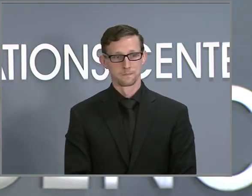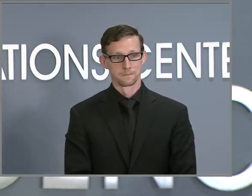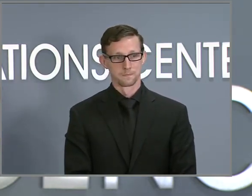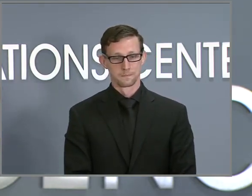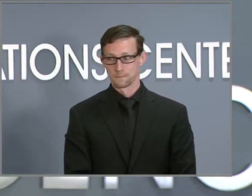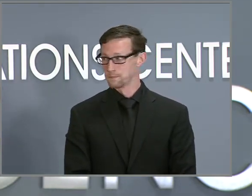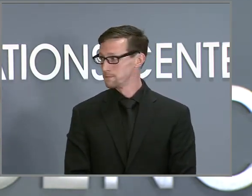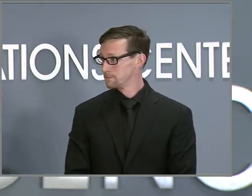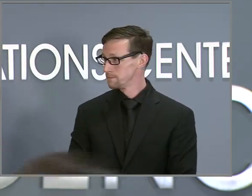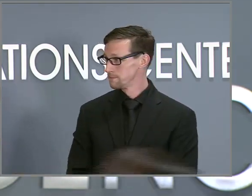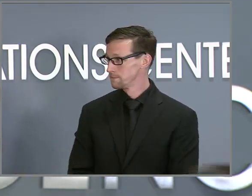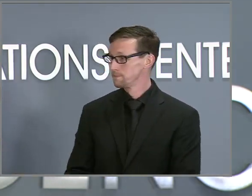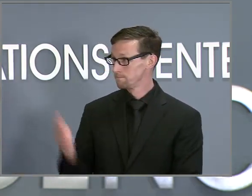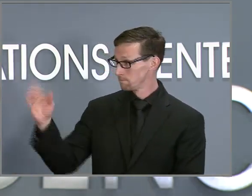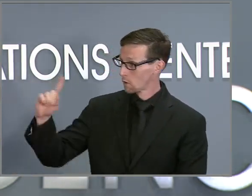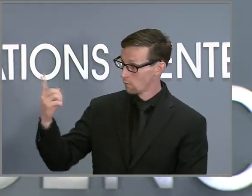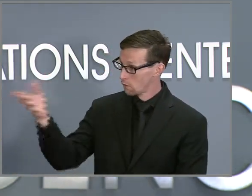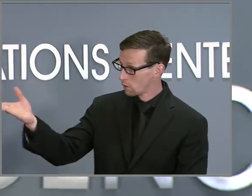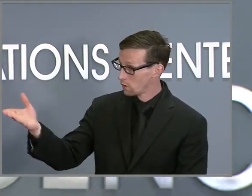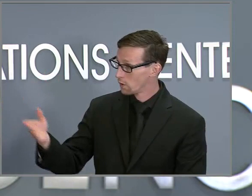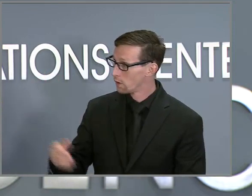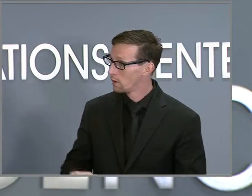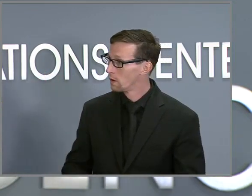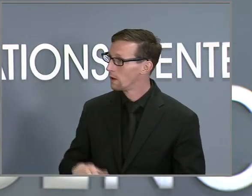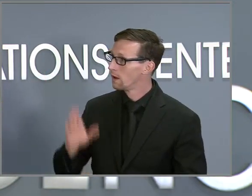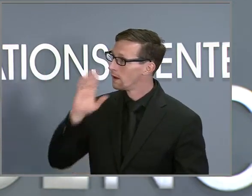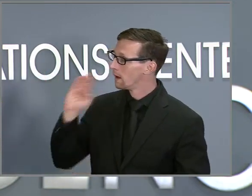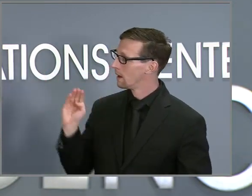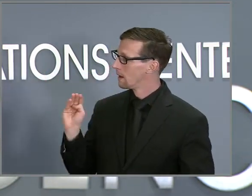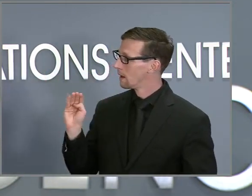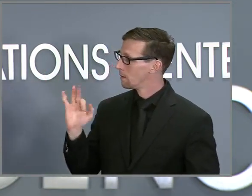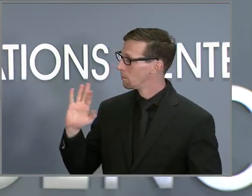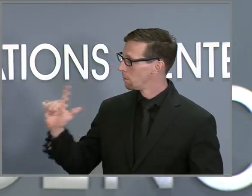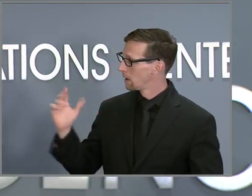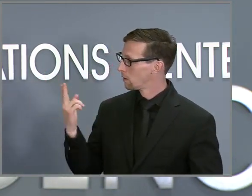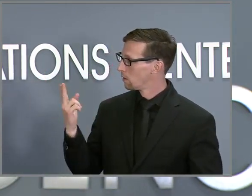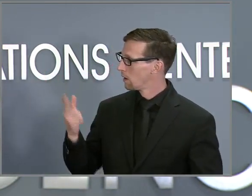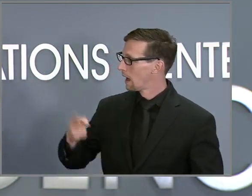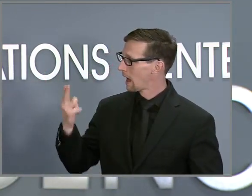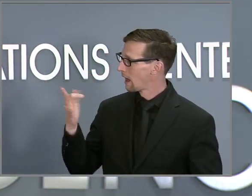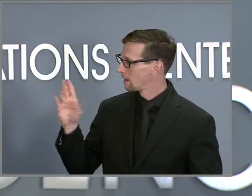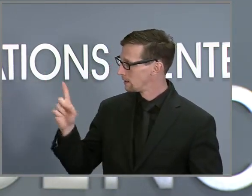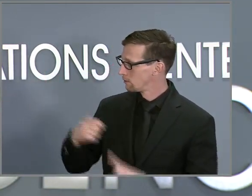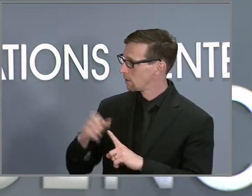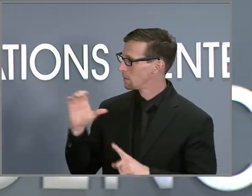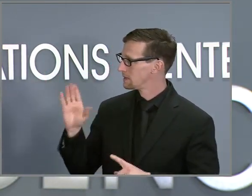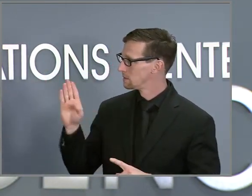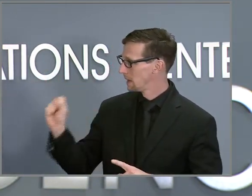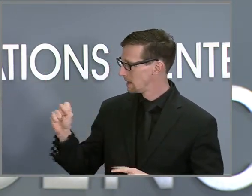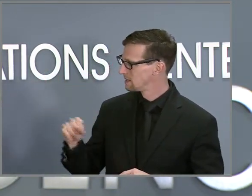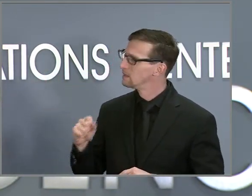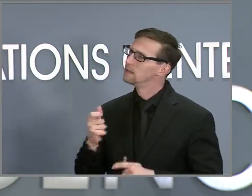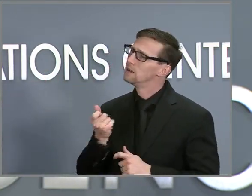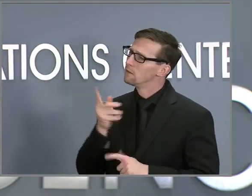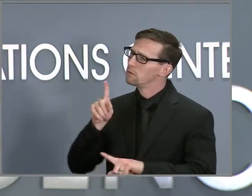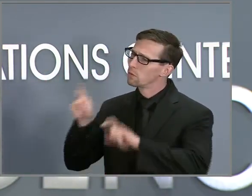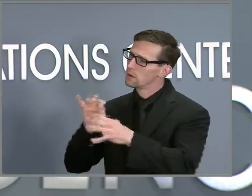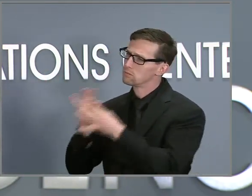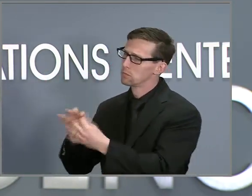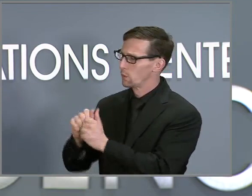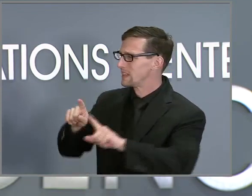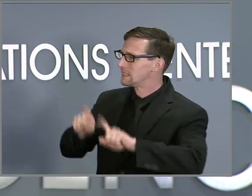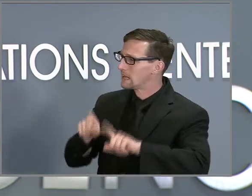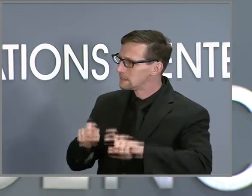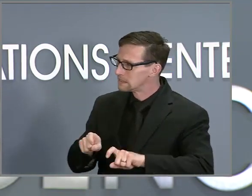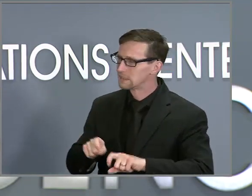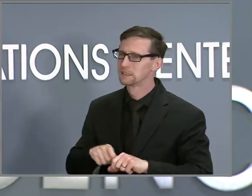Yes, sir. Hi, Governor. Michael Hyland from CBS 17. I had a few questions related to testing, and this may go to you or to Secretary Kinsley. I'm not sure. I